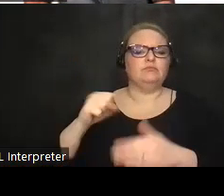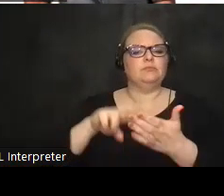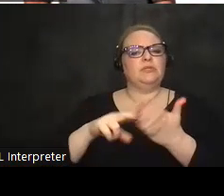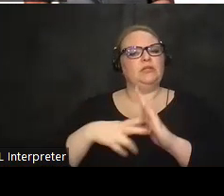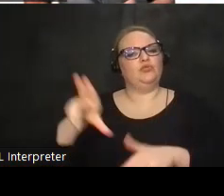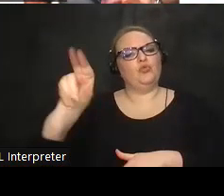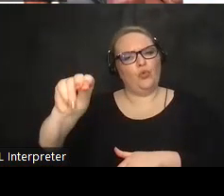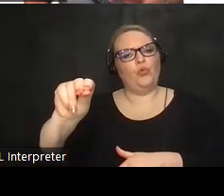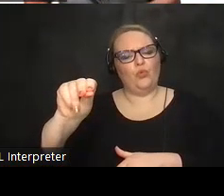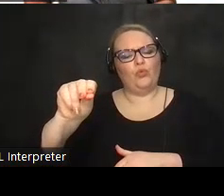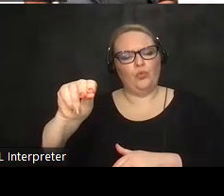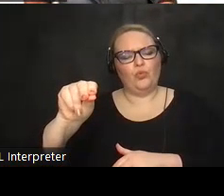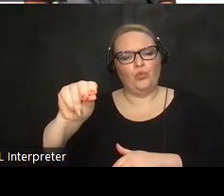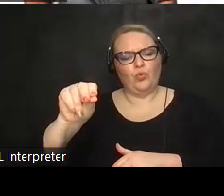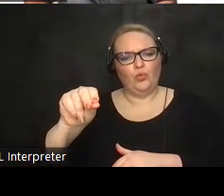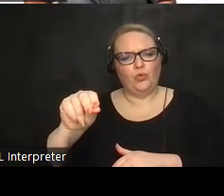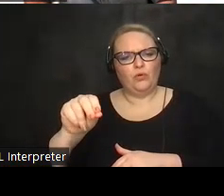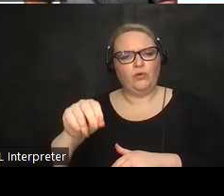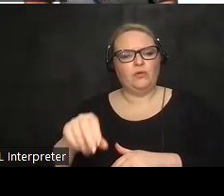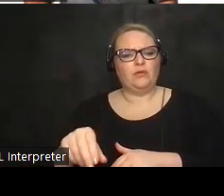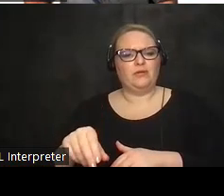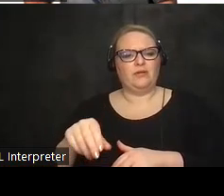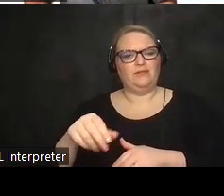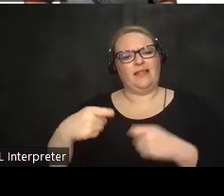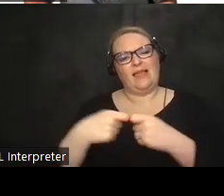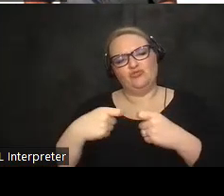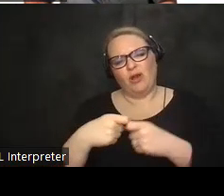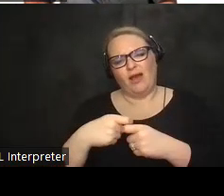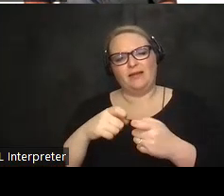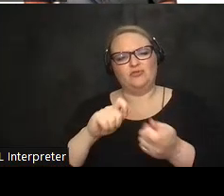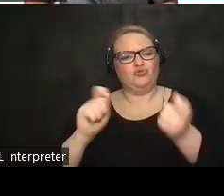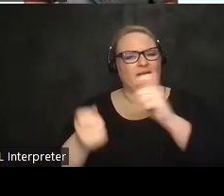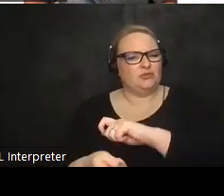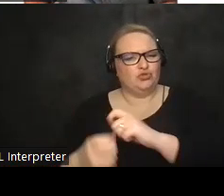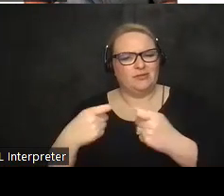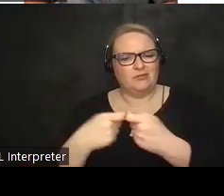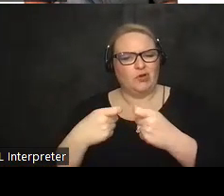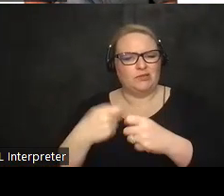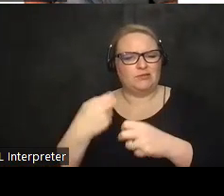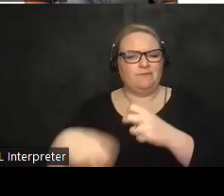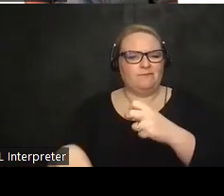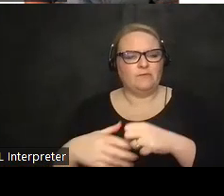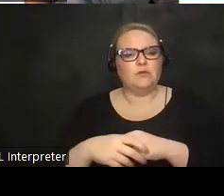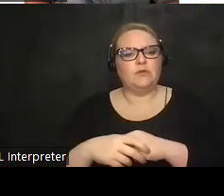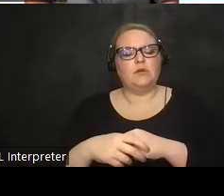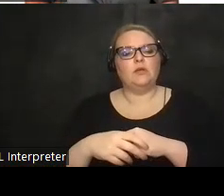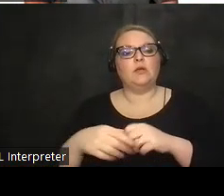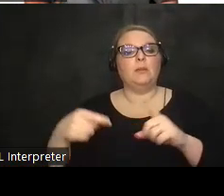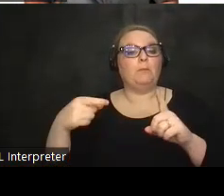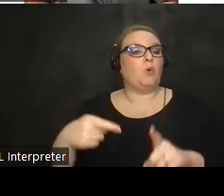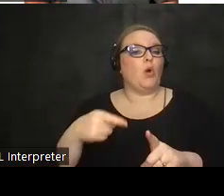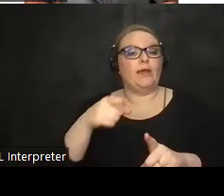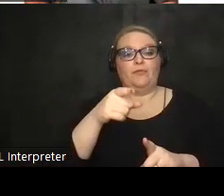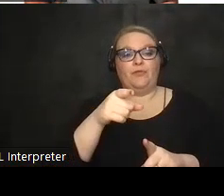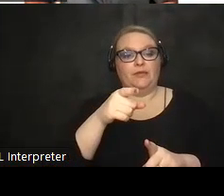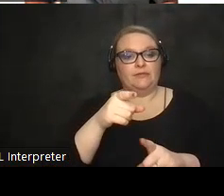is uh you know hard to to make electronic so the the main thing about this though was